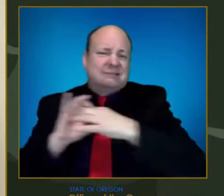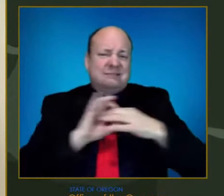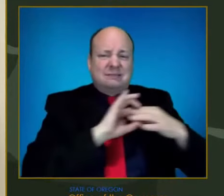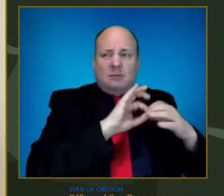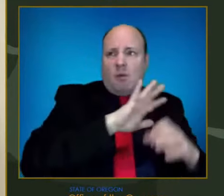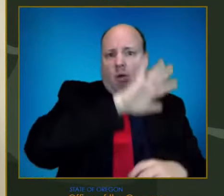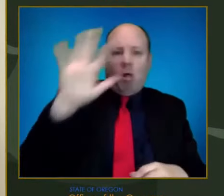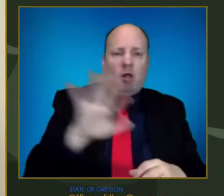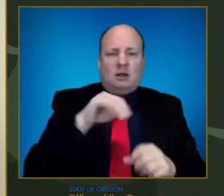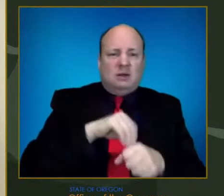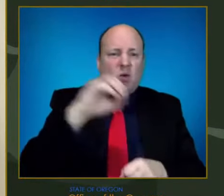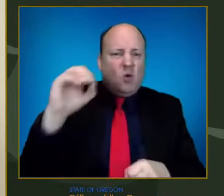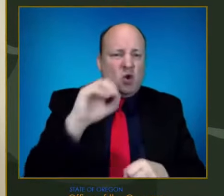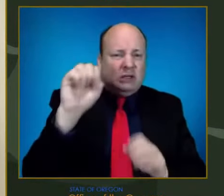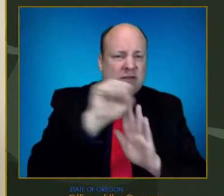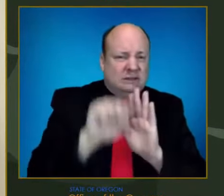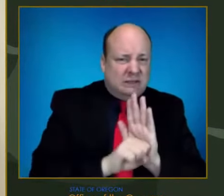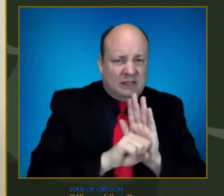those efforts.